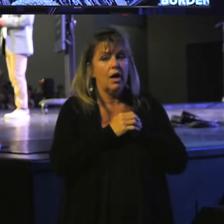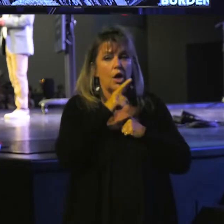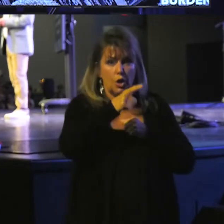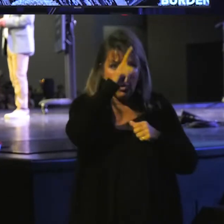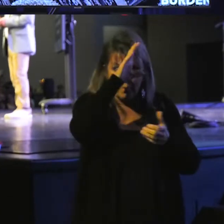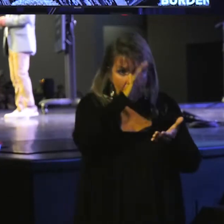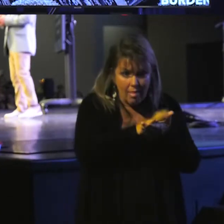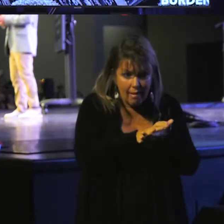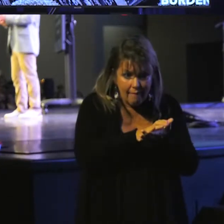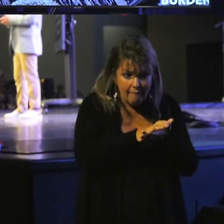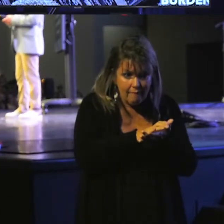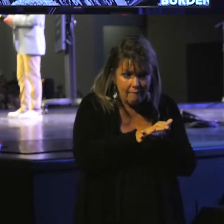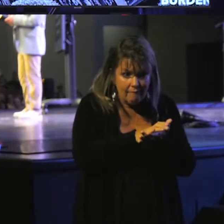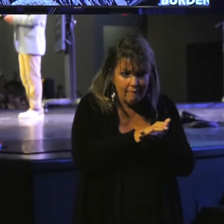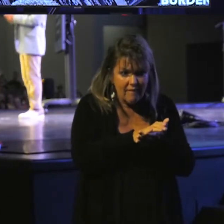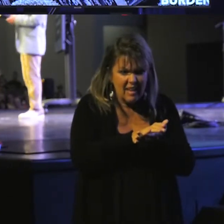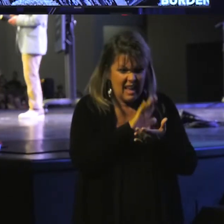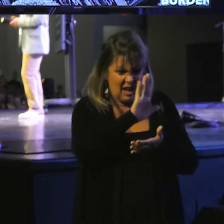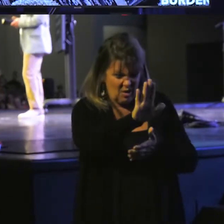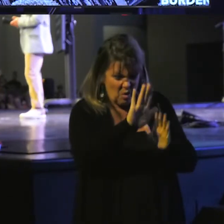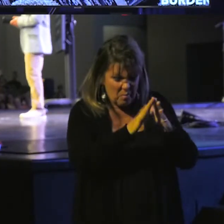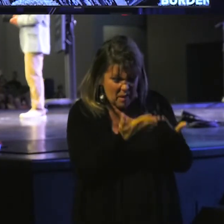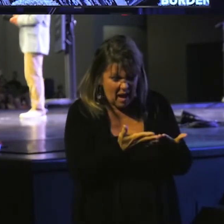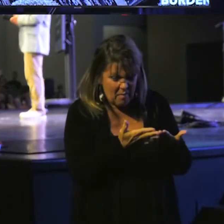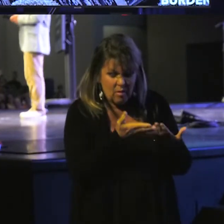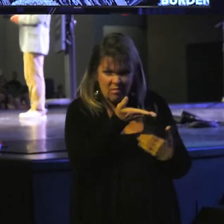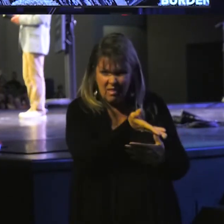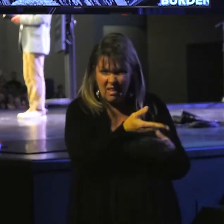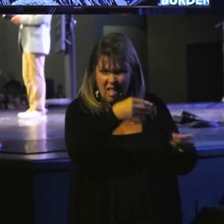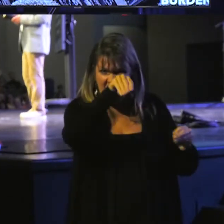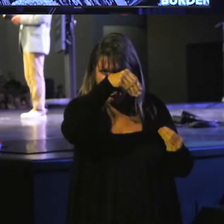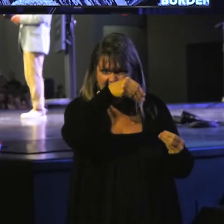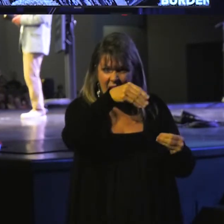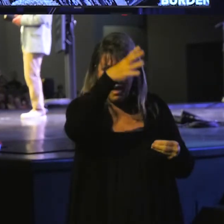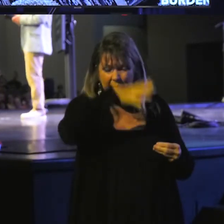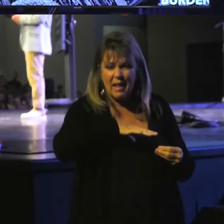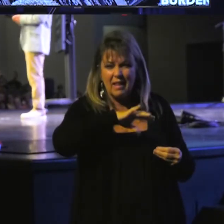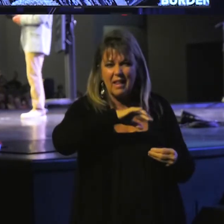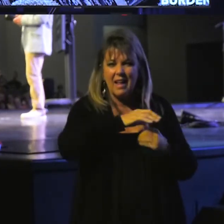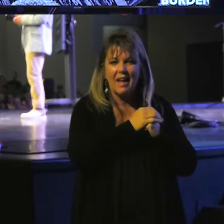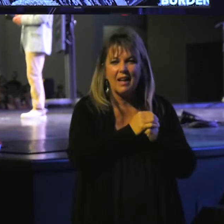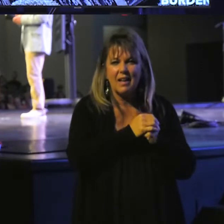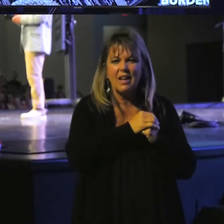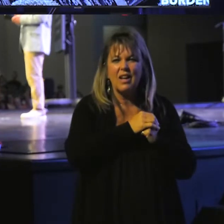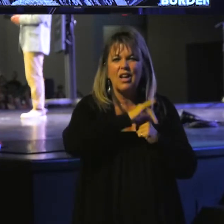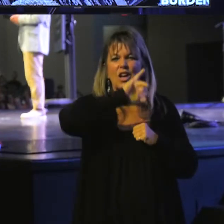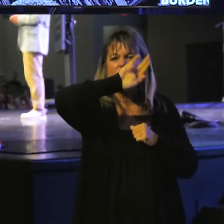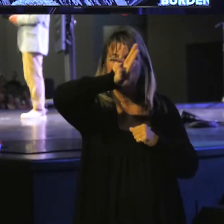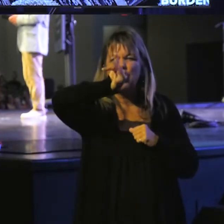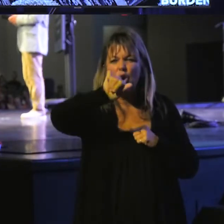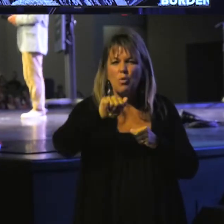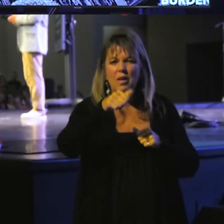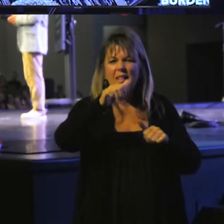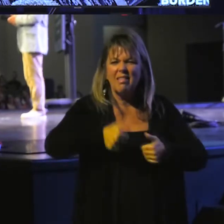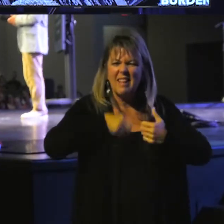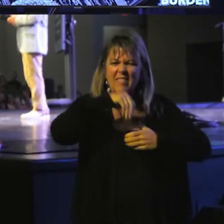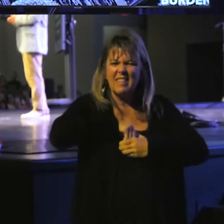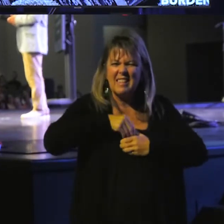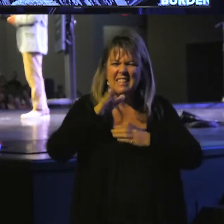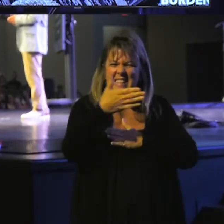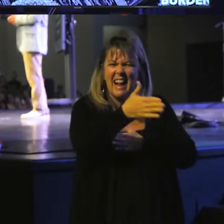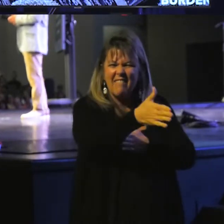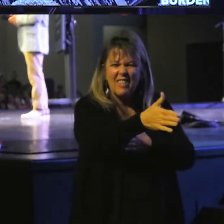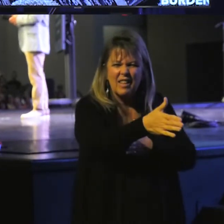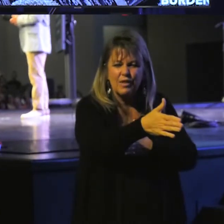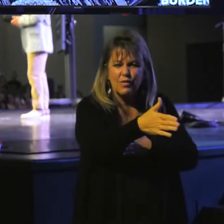you believe in your Bible there that a man like Jonah lived in the belly of a fish for